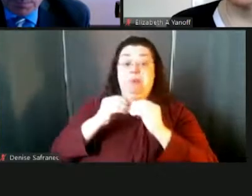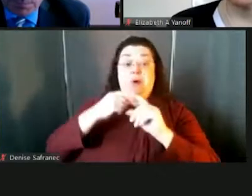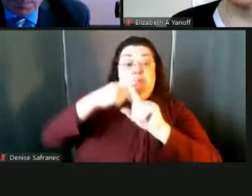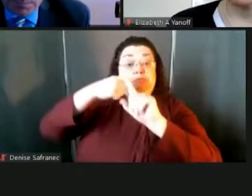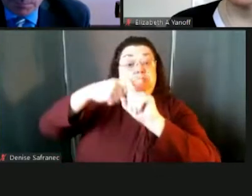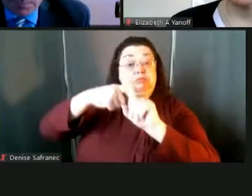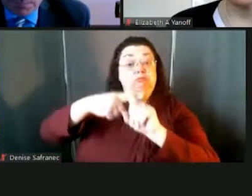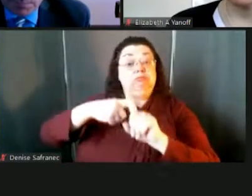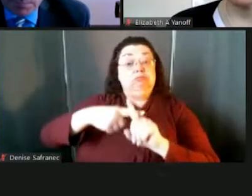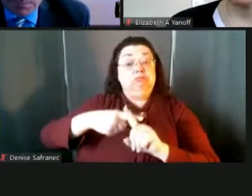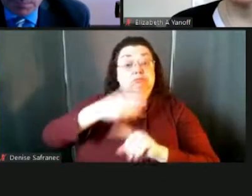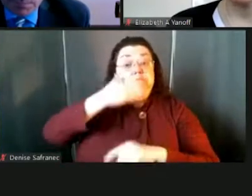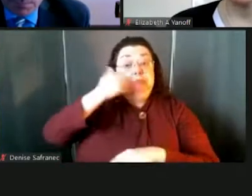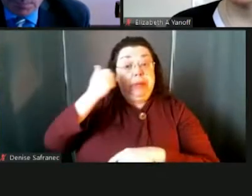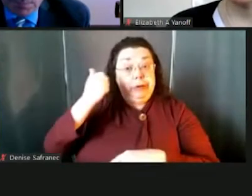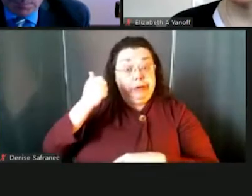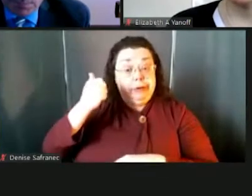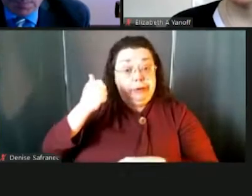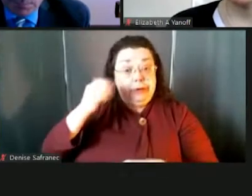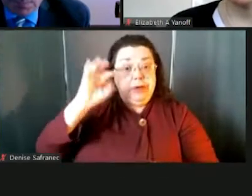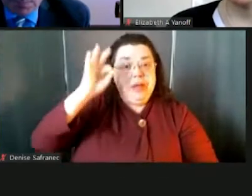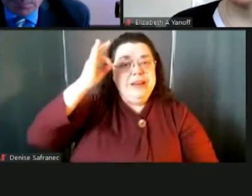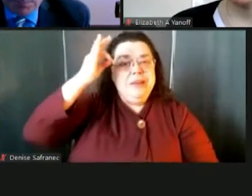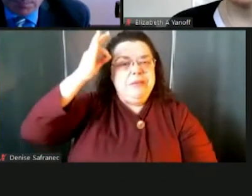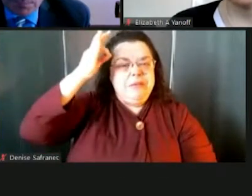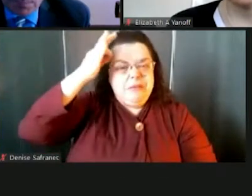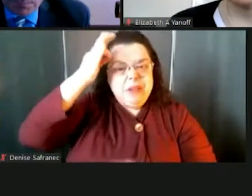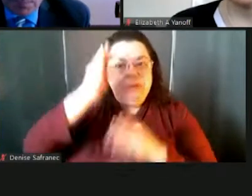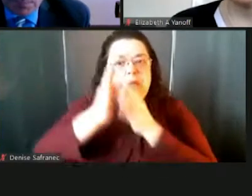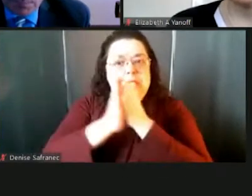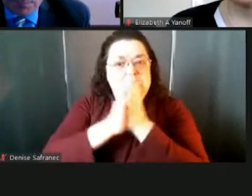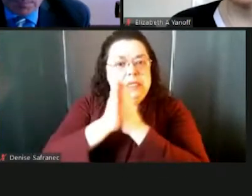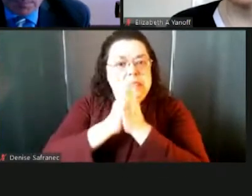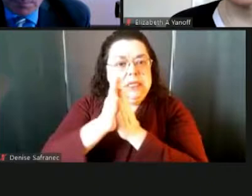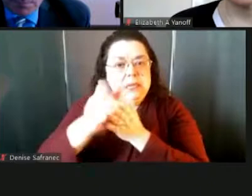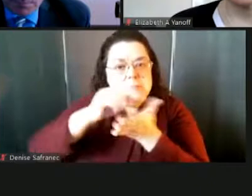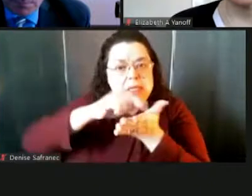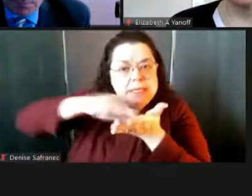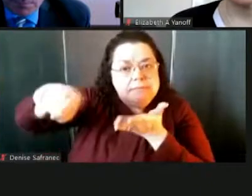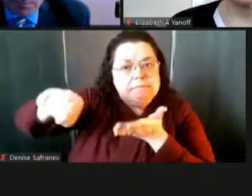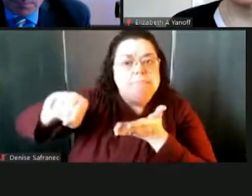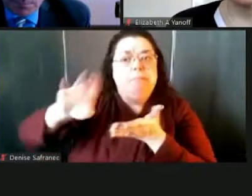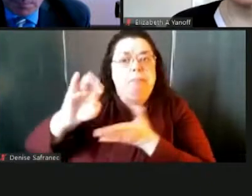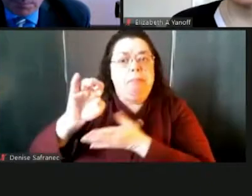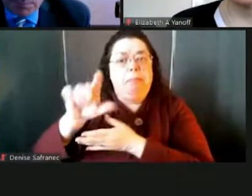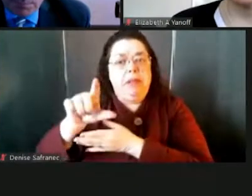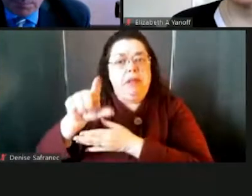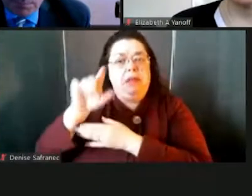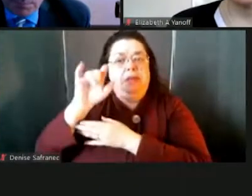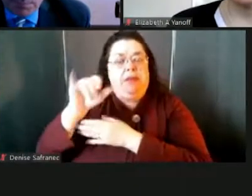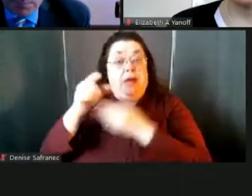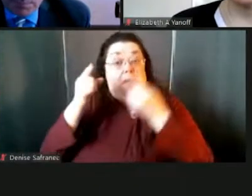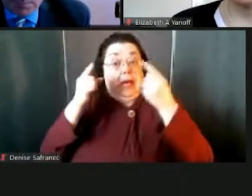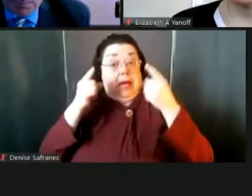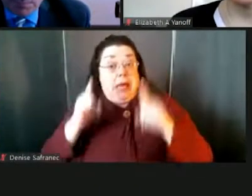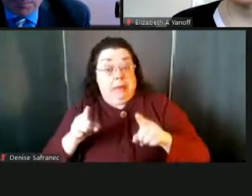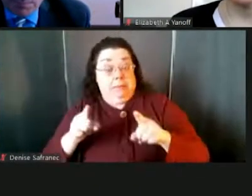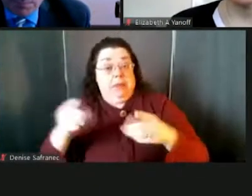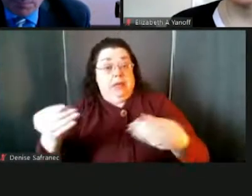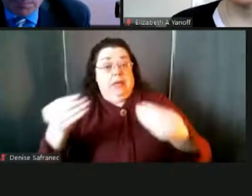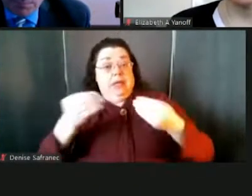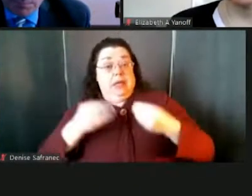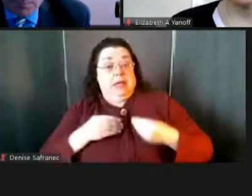that way. The federal stimulus bill has been passed. Not only did that give schools some money,